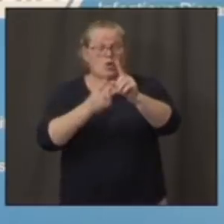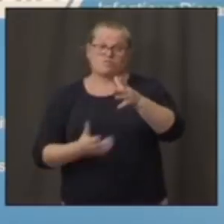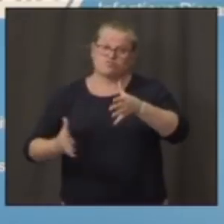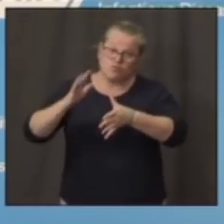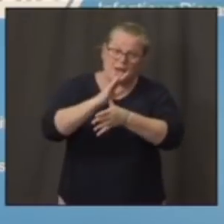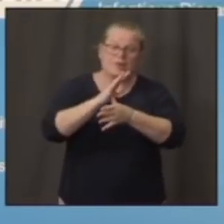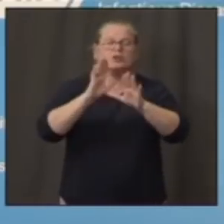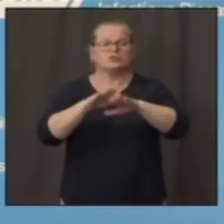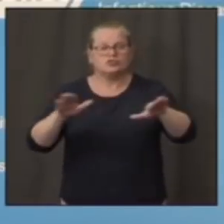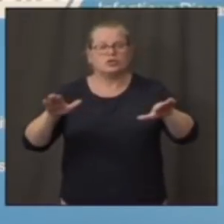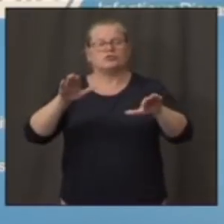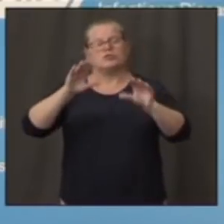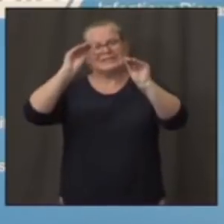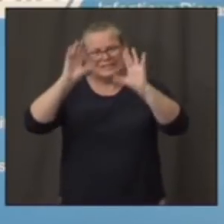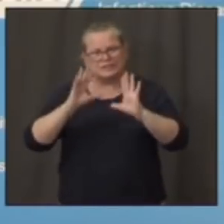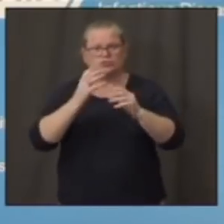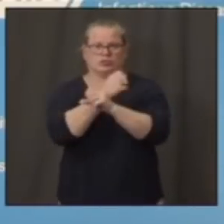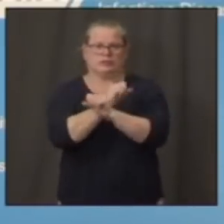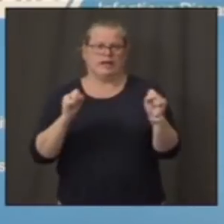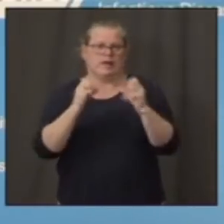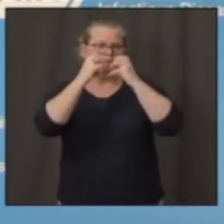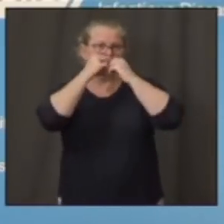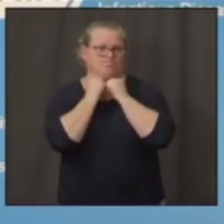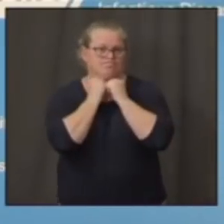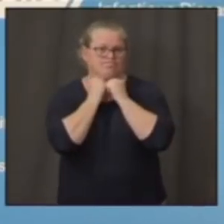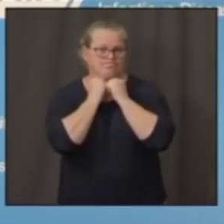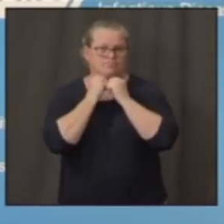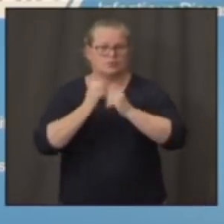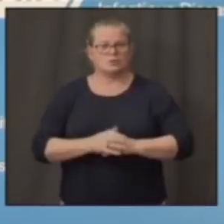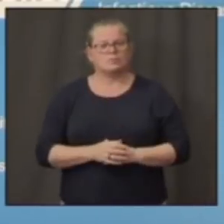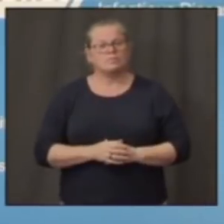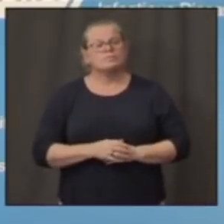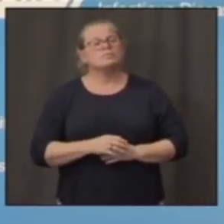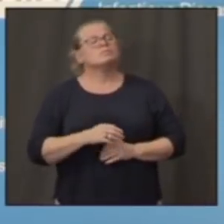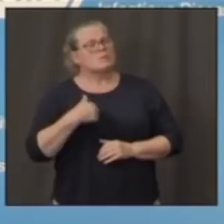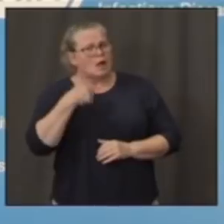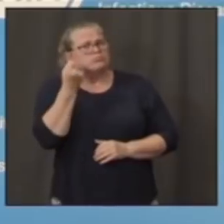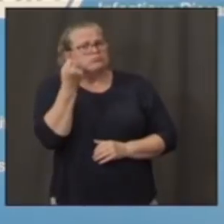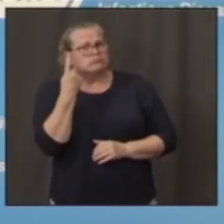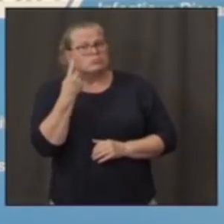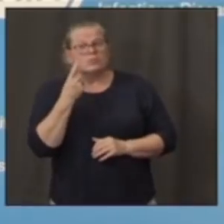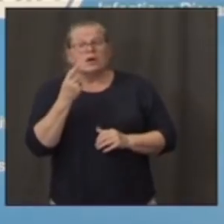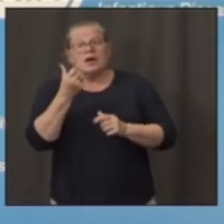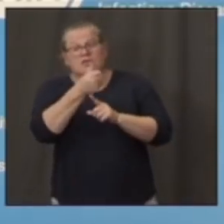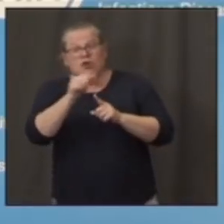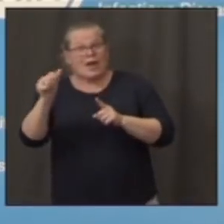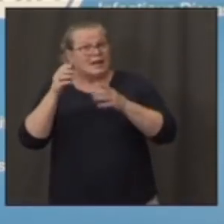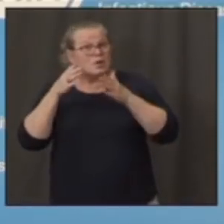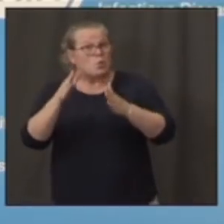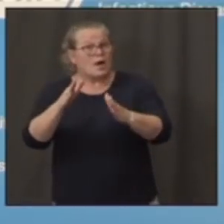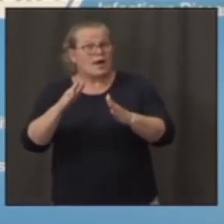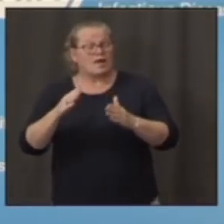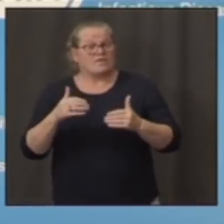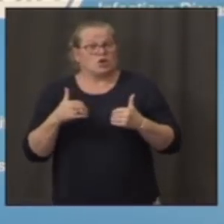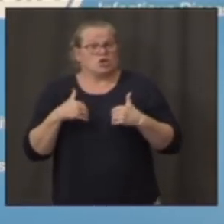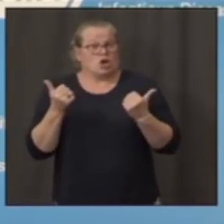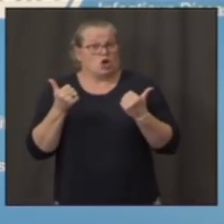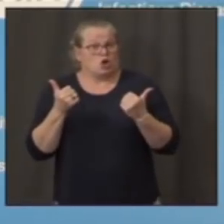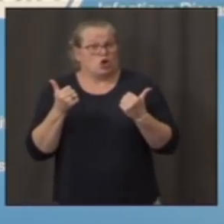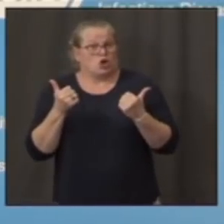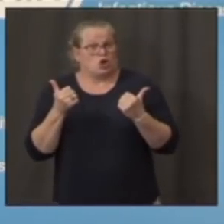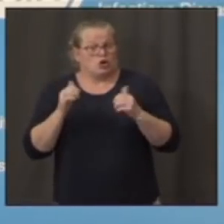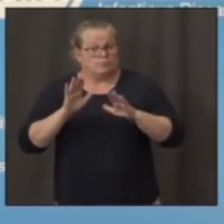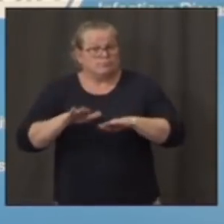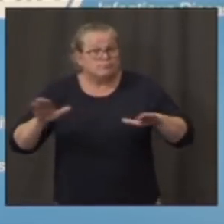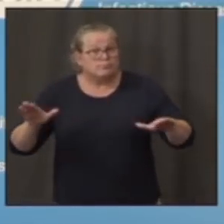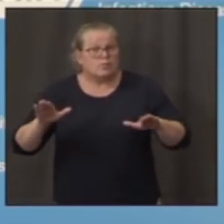doctor, on the flip side of that question, can any positives be taken away from the younger population getting it and surviving it when it comes